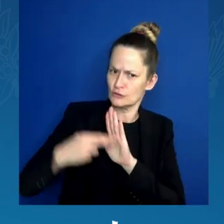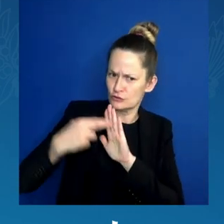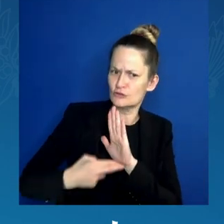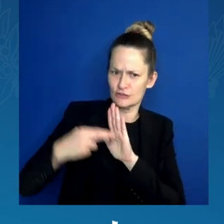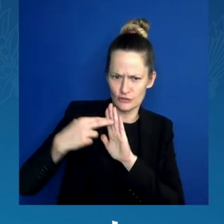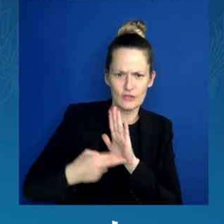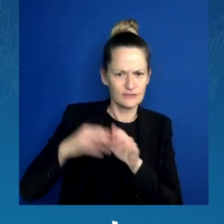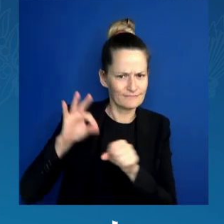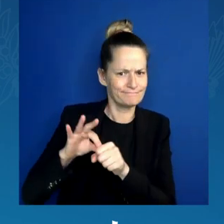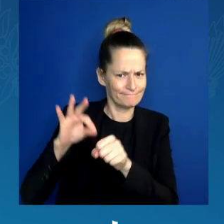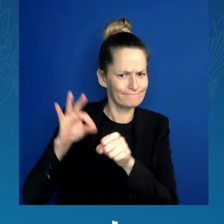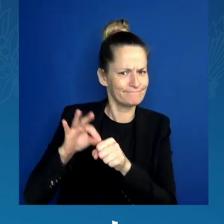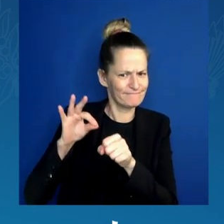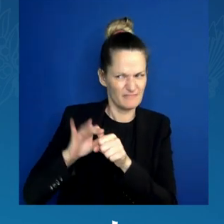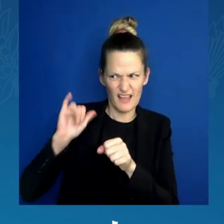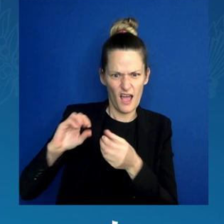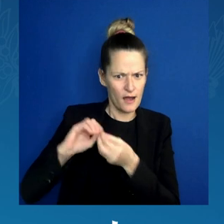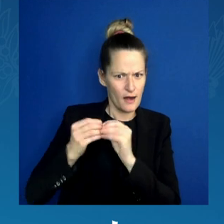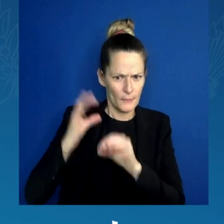increase in youth turnout.